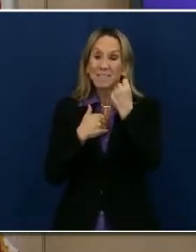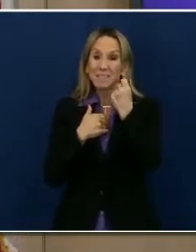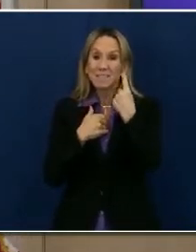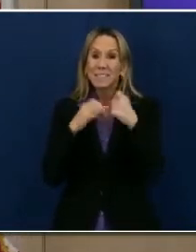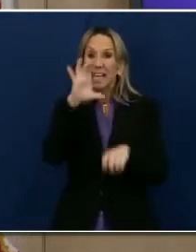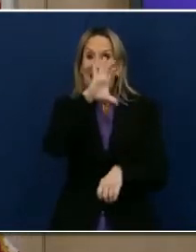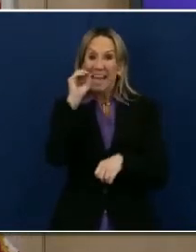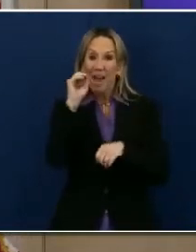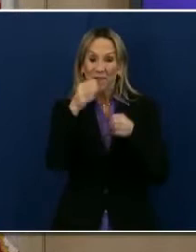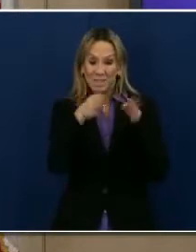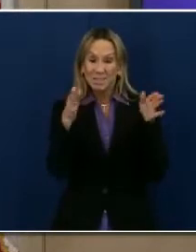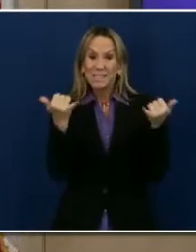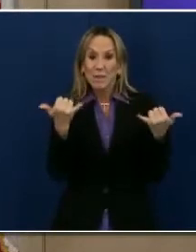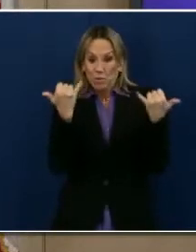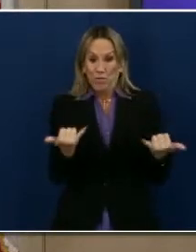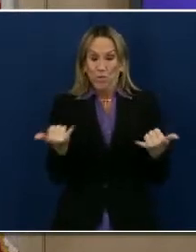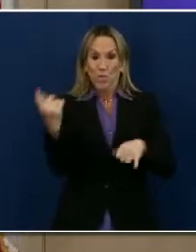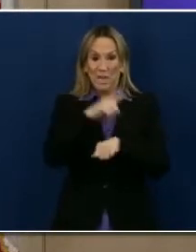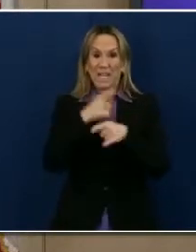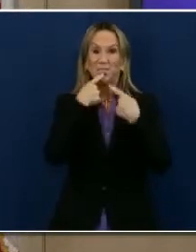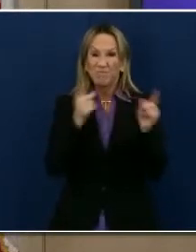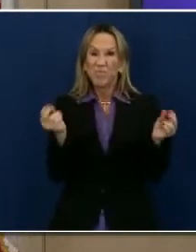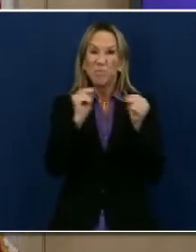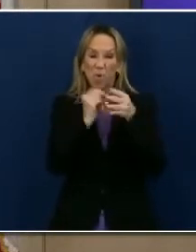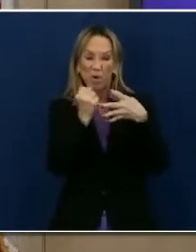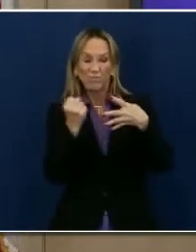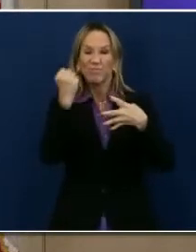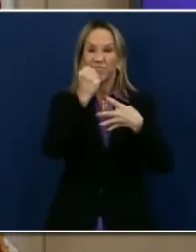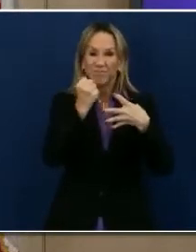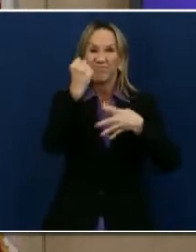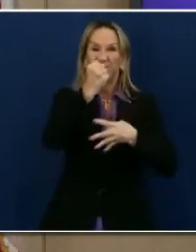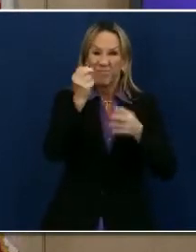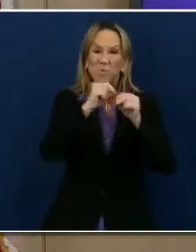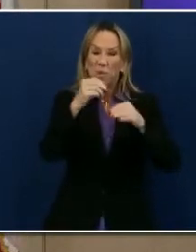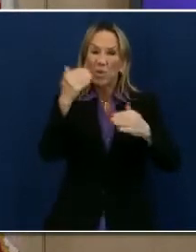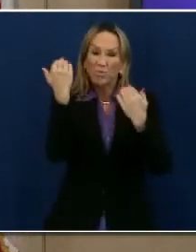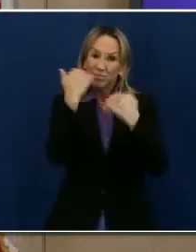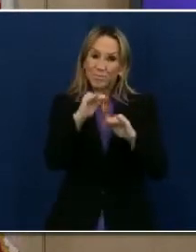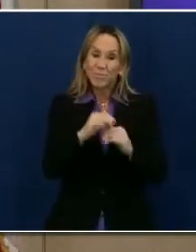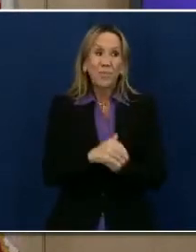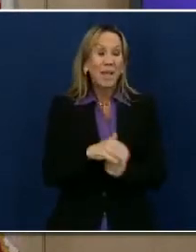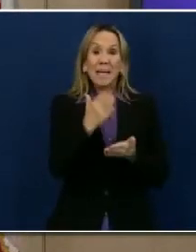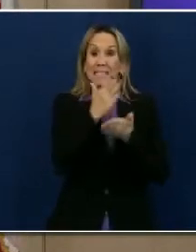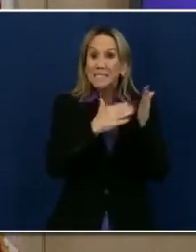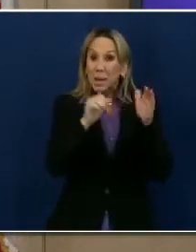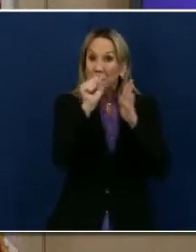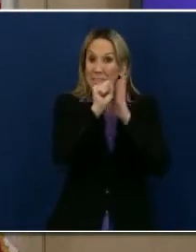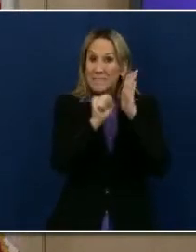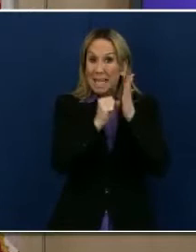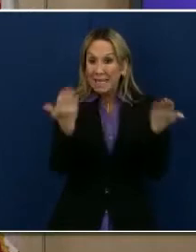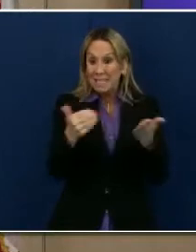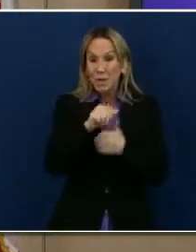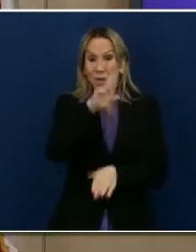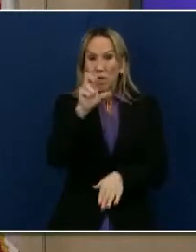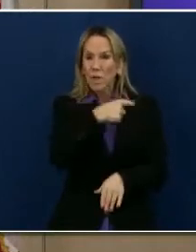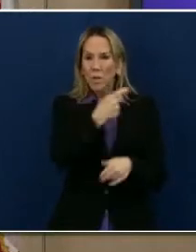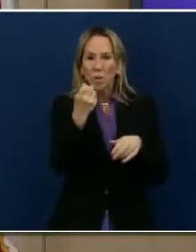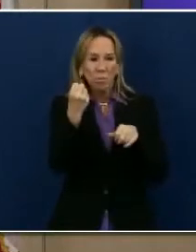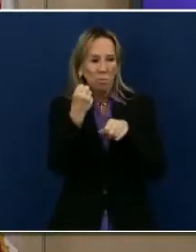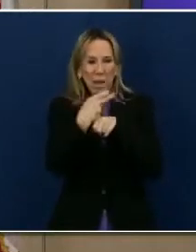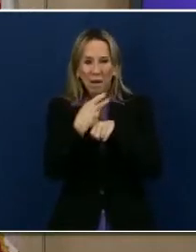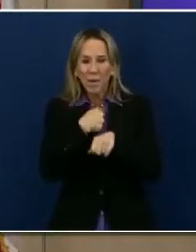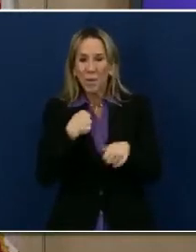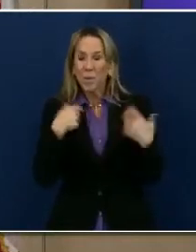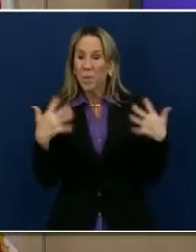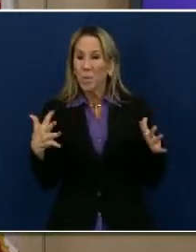restrictive tiers today. Additionally, there are many states that are in much more significantly worse situations than we are, along with